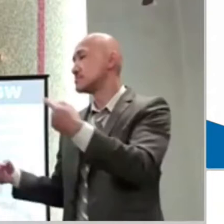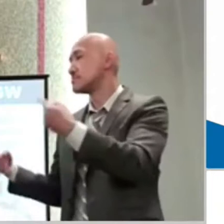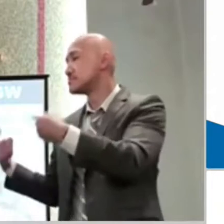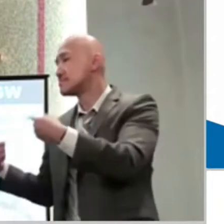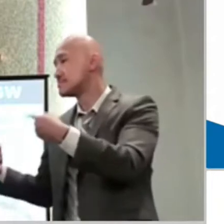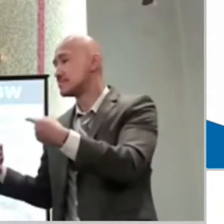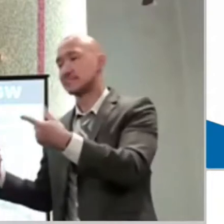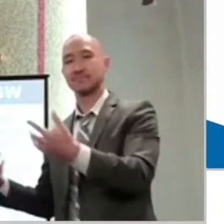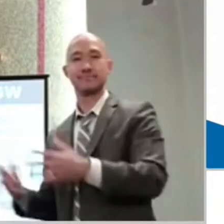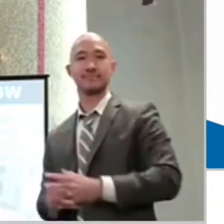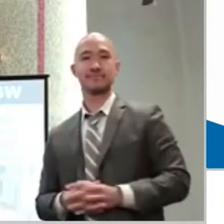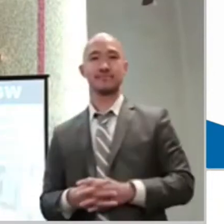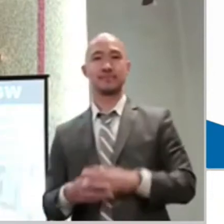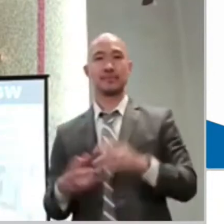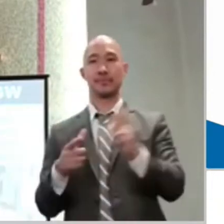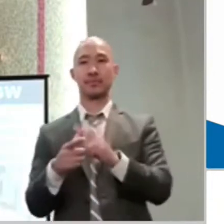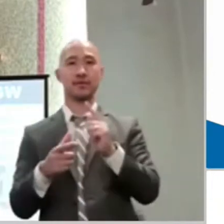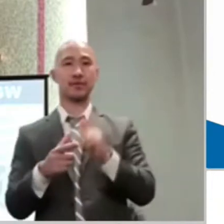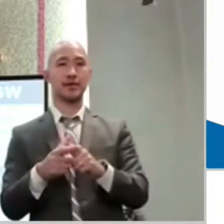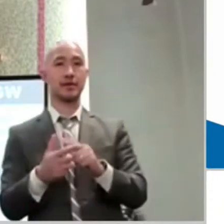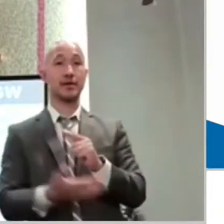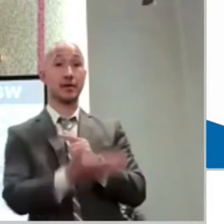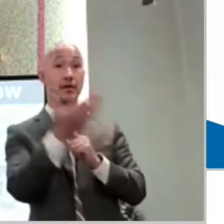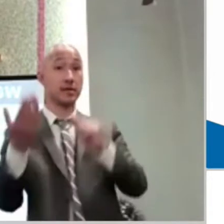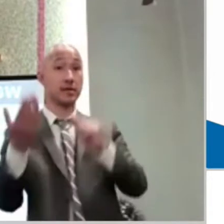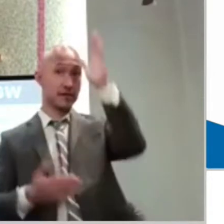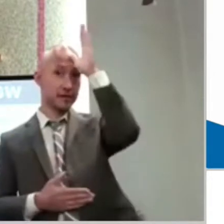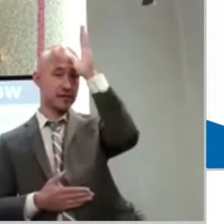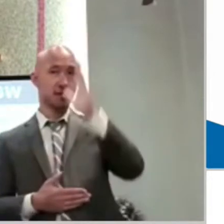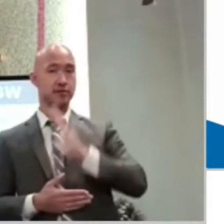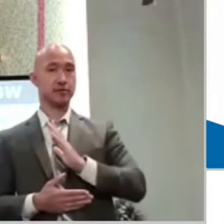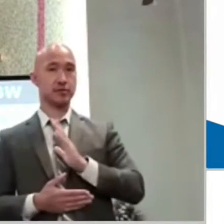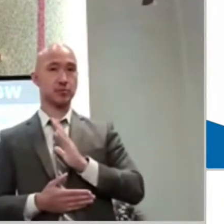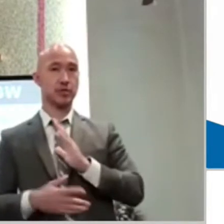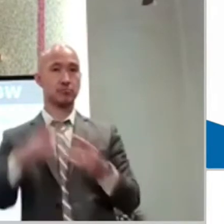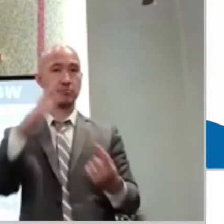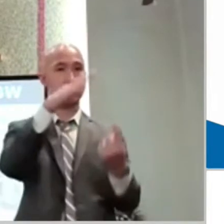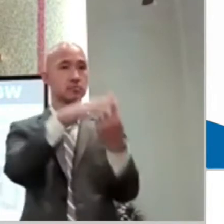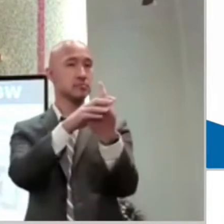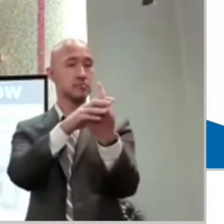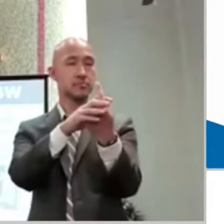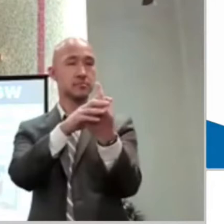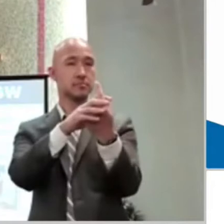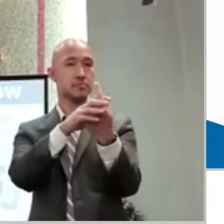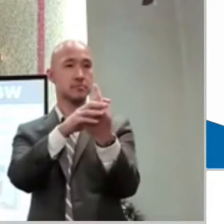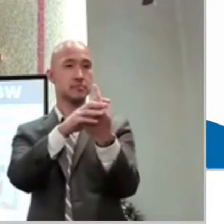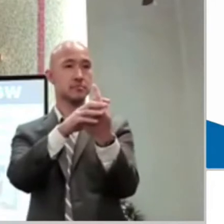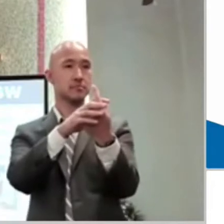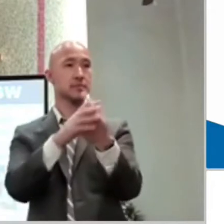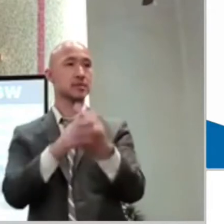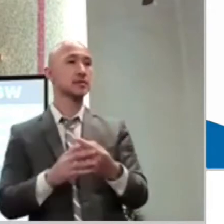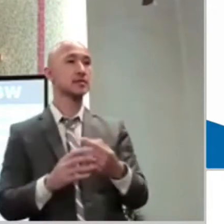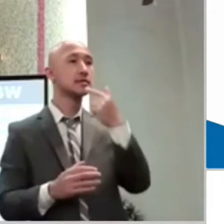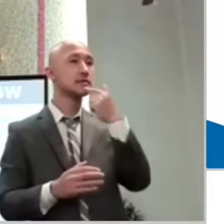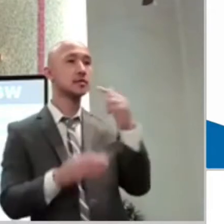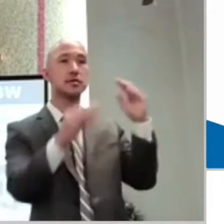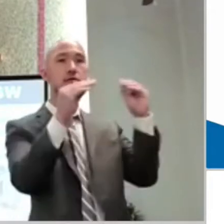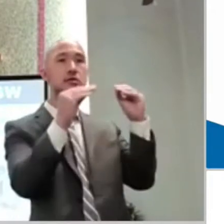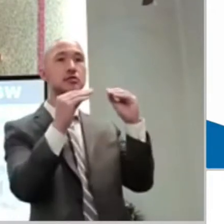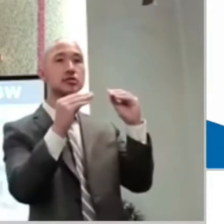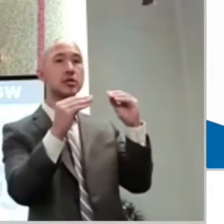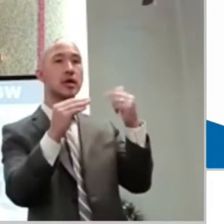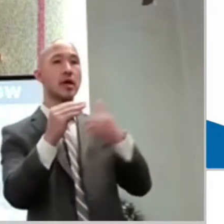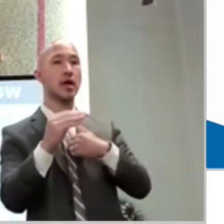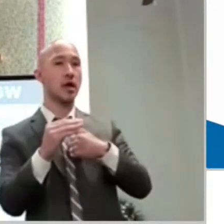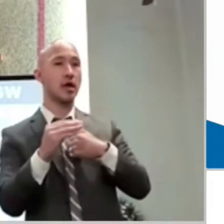man just suddenly comes out from the crowd. He is a desperate father. He says, teacher, I brought you my